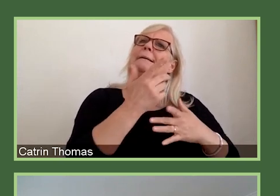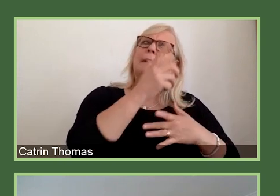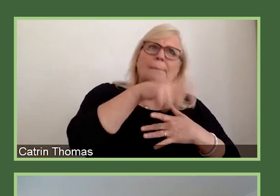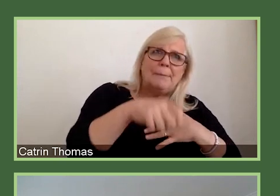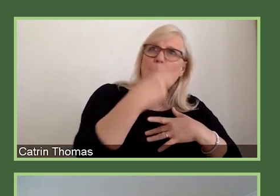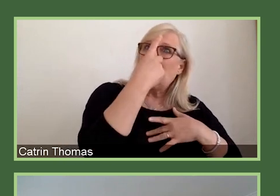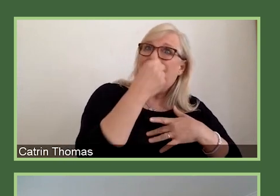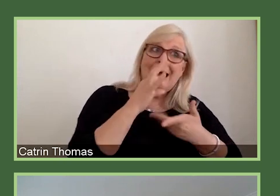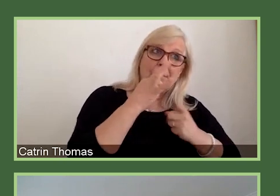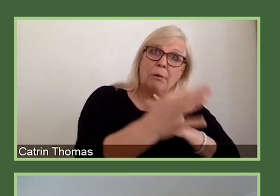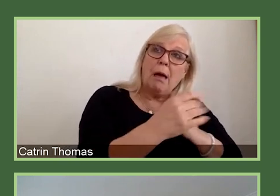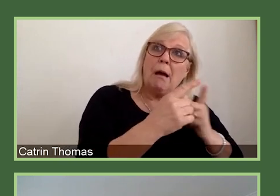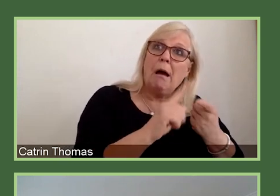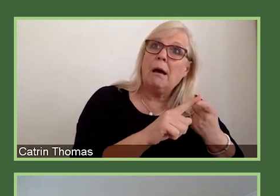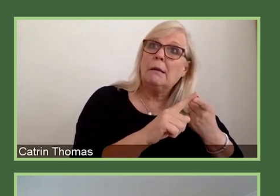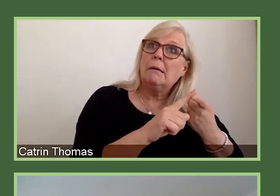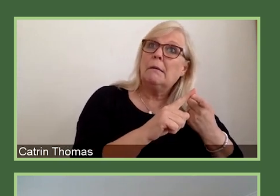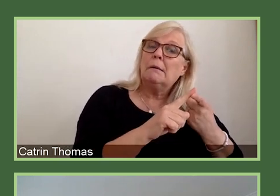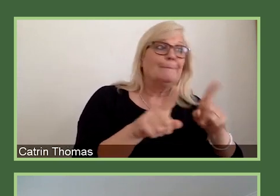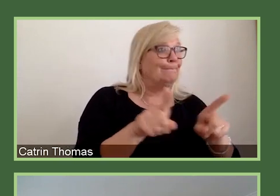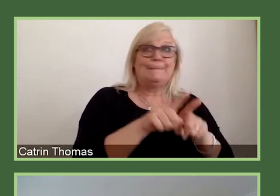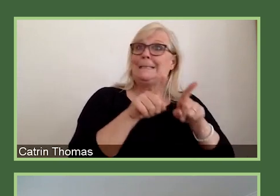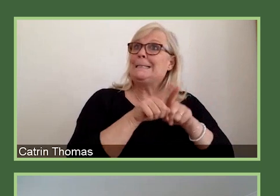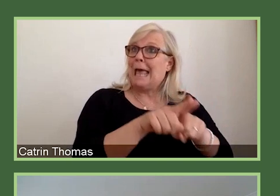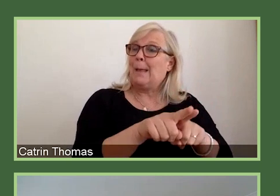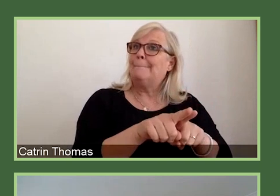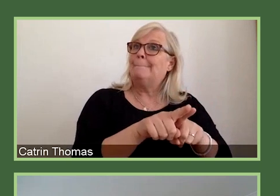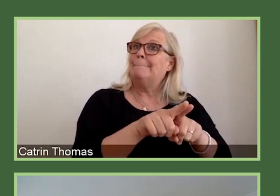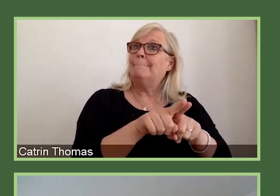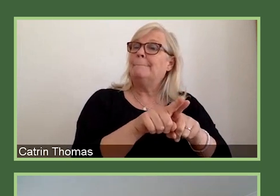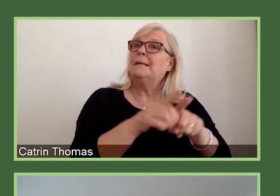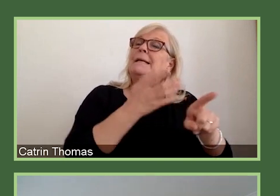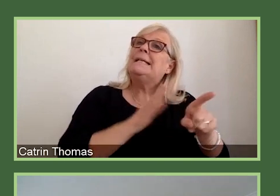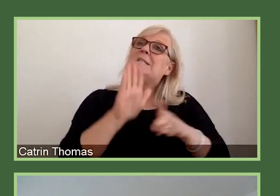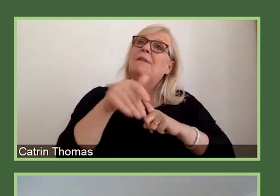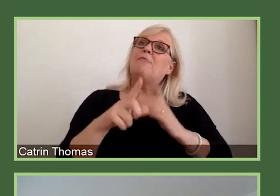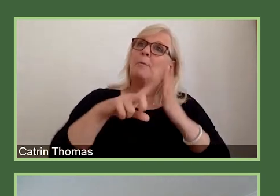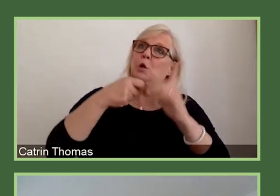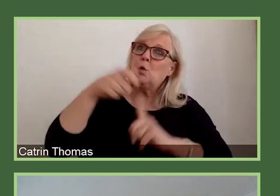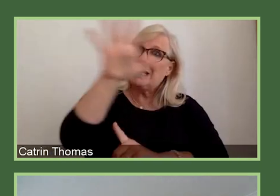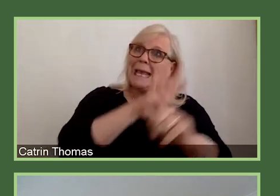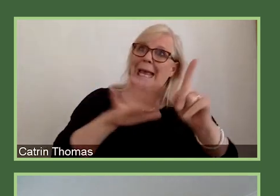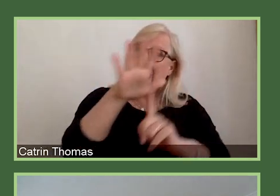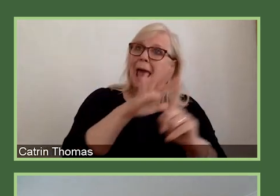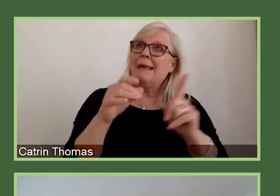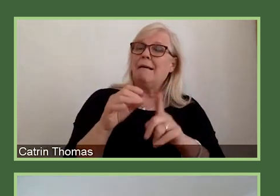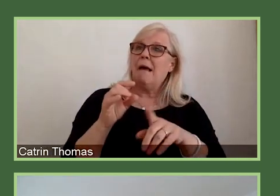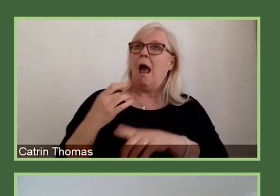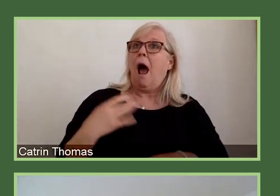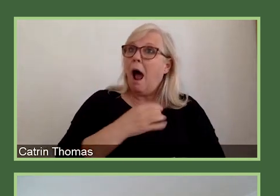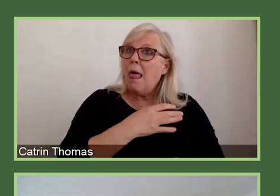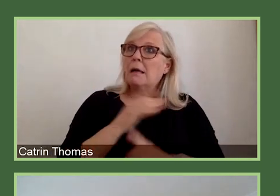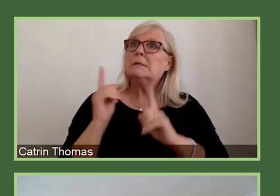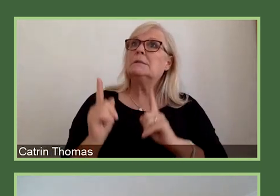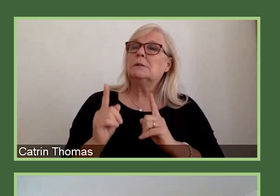schemes remains the same. That's the UK, the Republic of Ireland, and low- and middle-income countries. But it's really